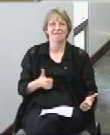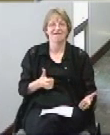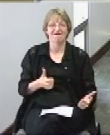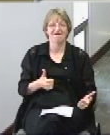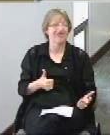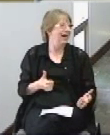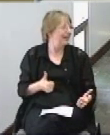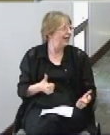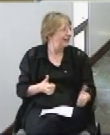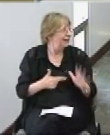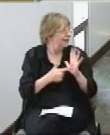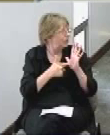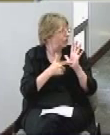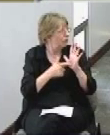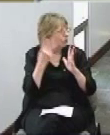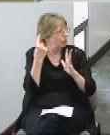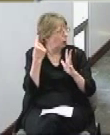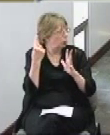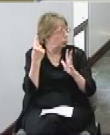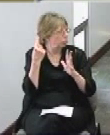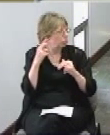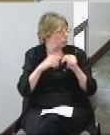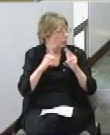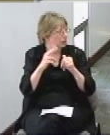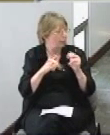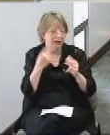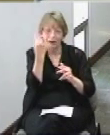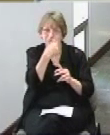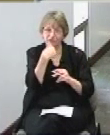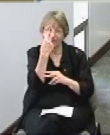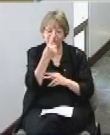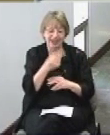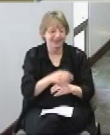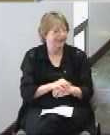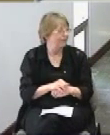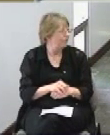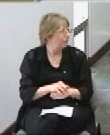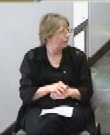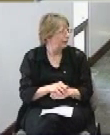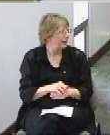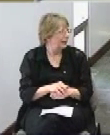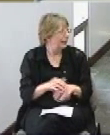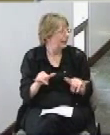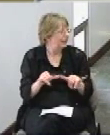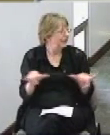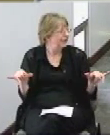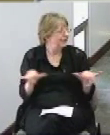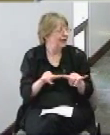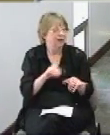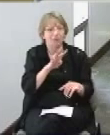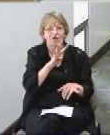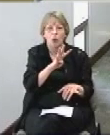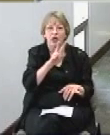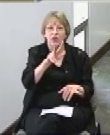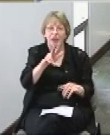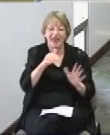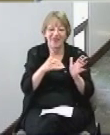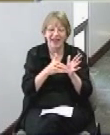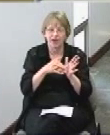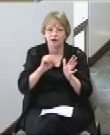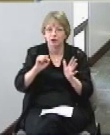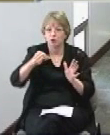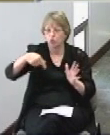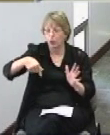the rendering of the building in terms of size it's 43,000 square feet